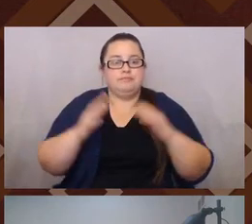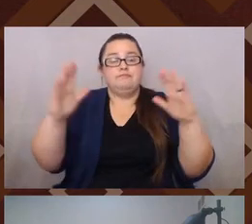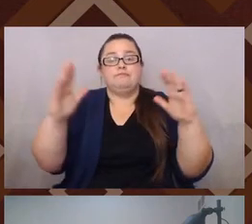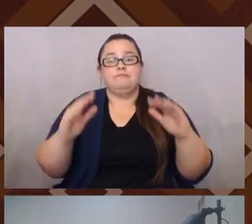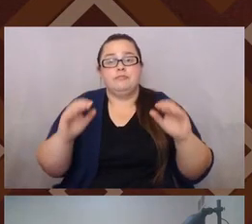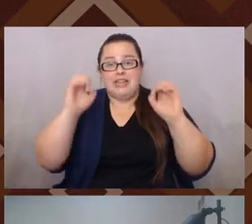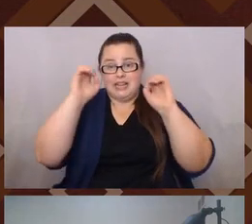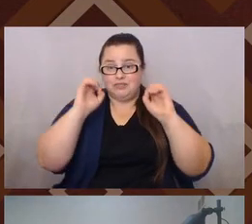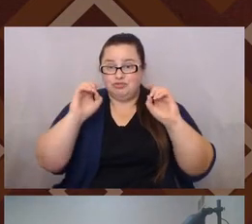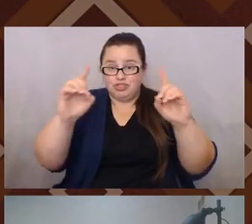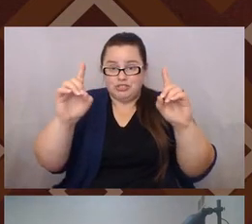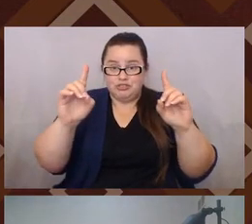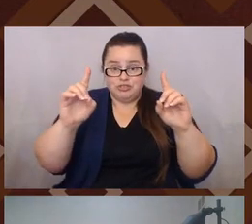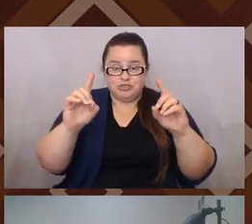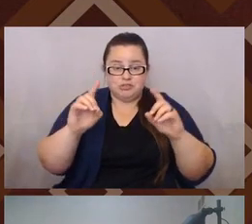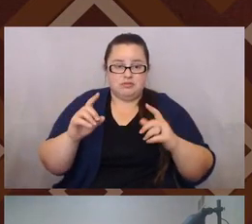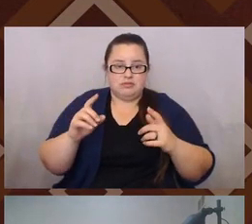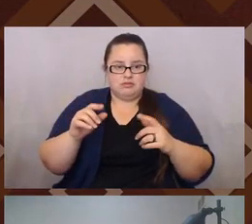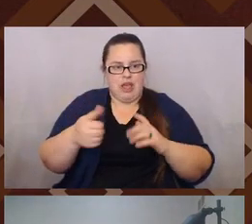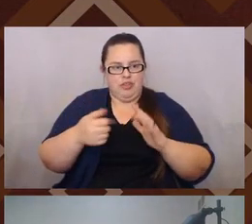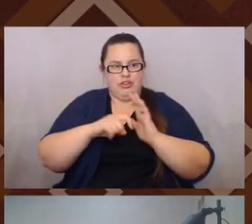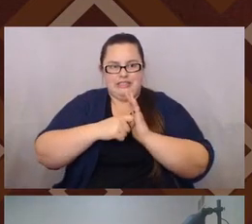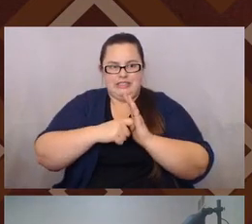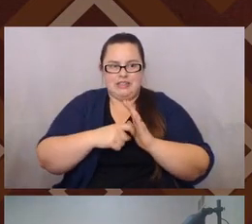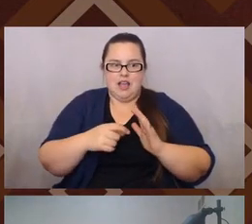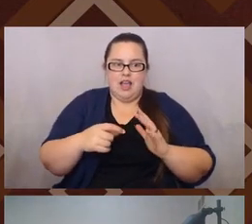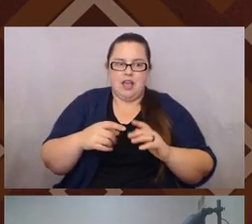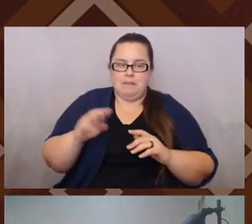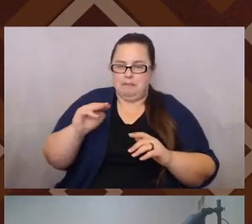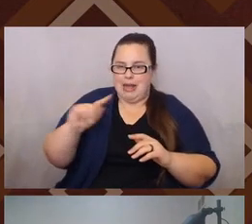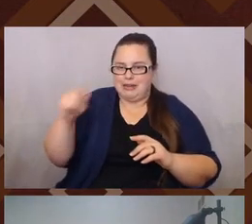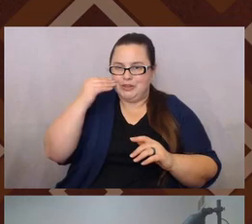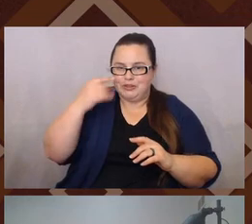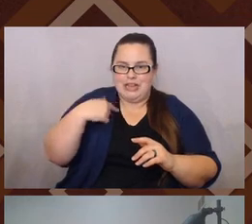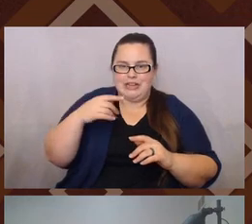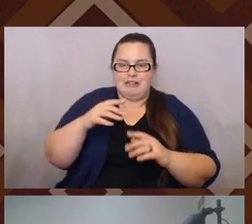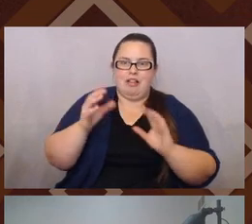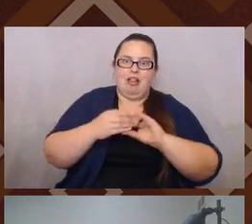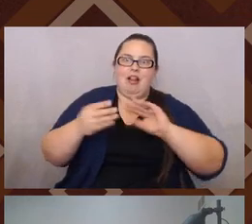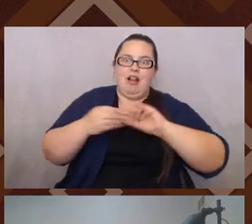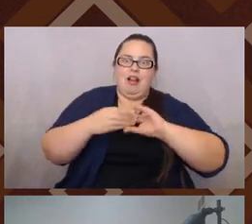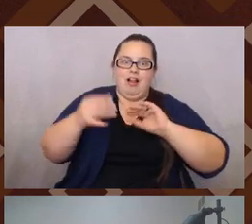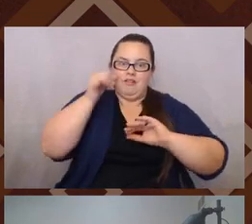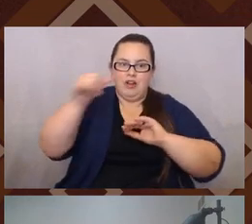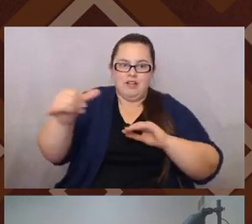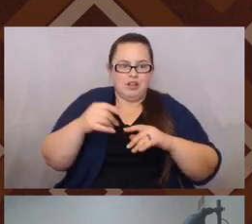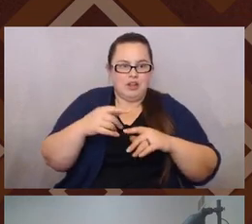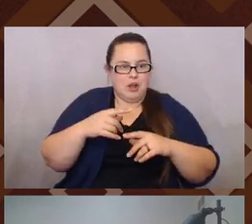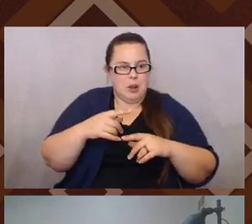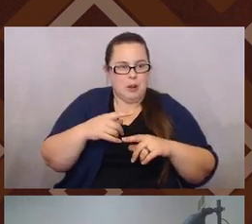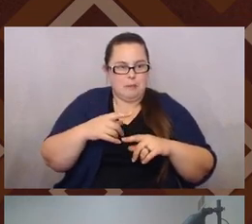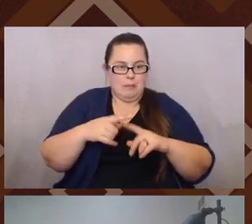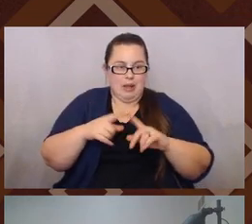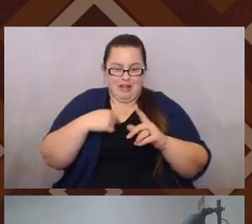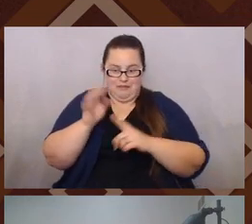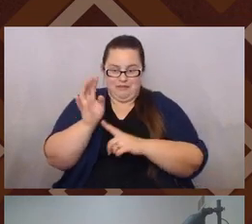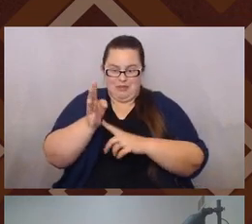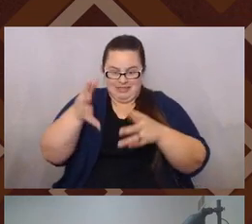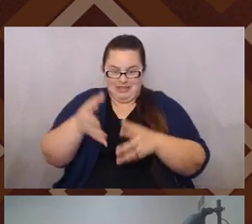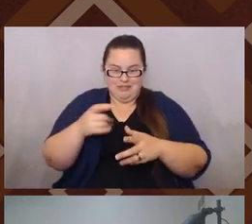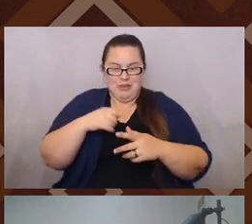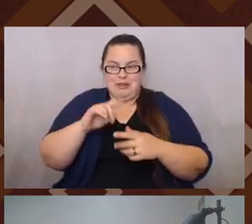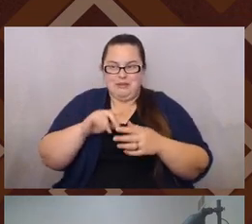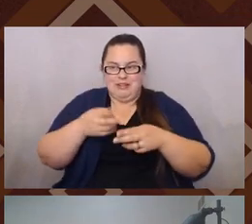key one. And, um, Matt knows I could talk about this forever and we only have four minutes. So we're not talking about any of this forever, um,